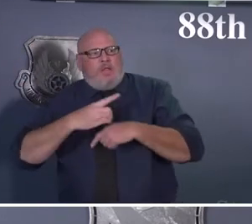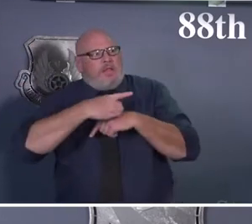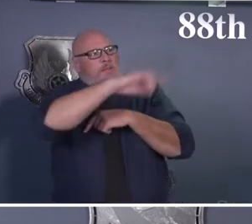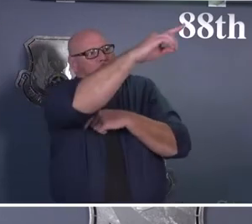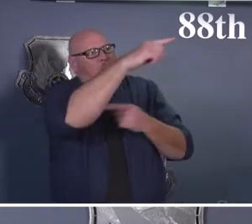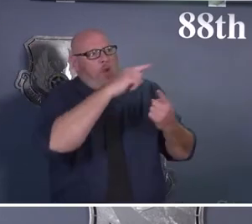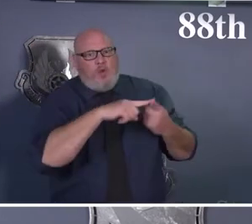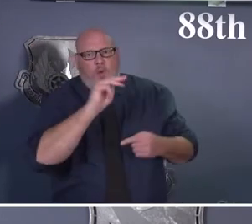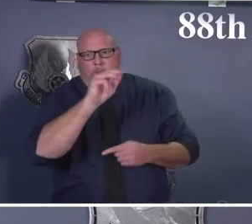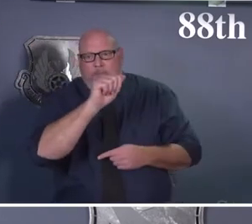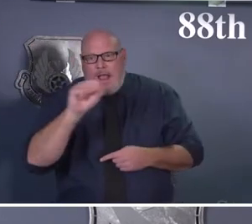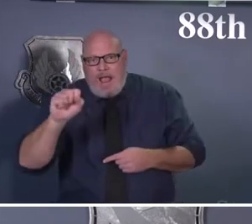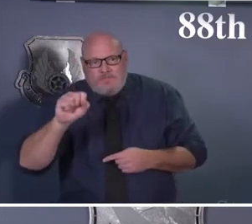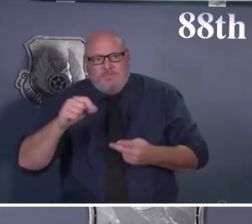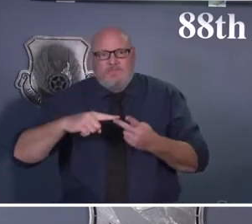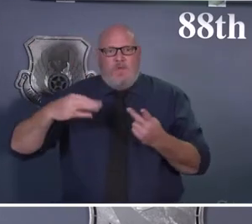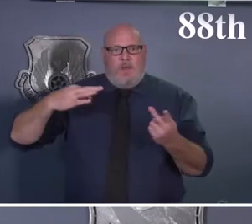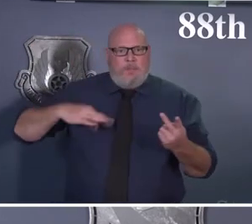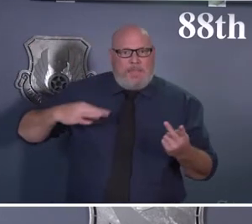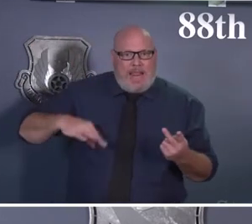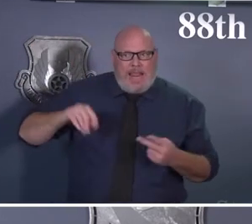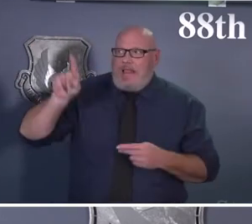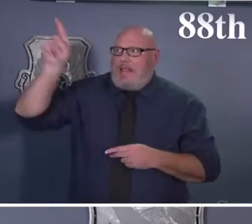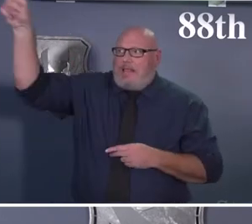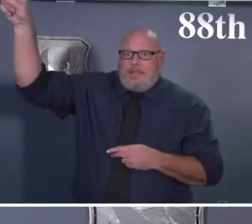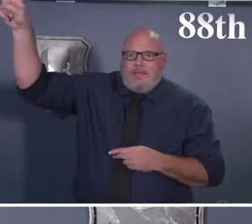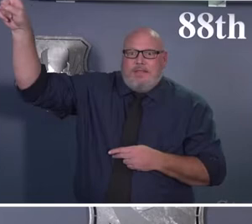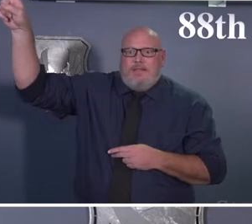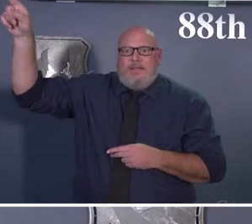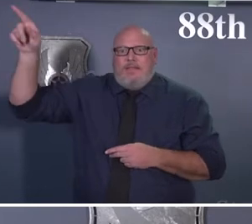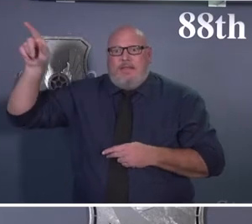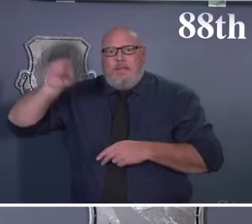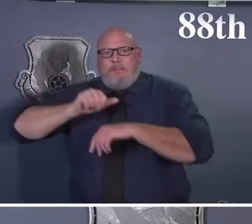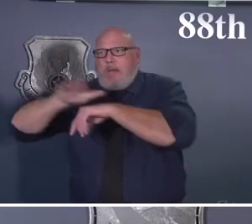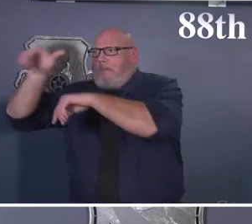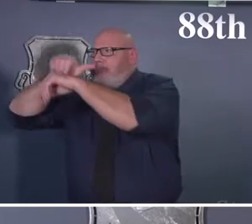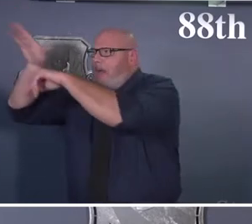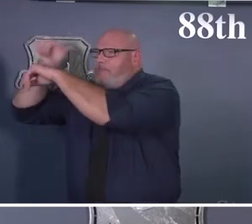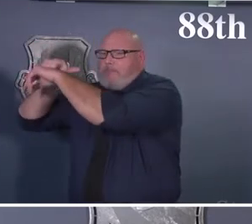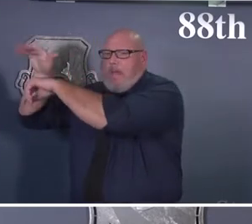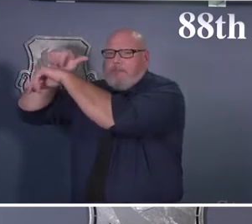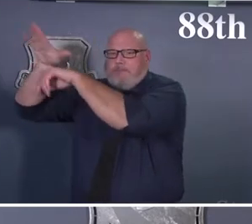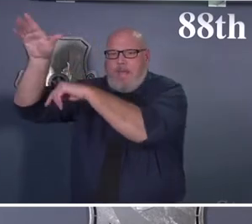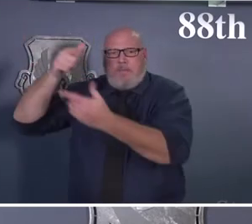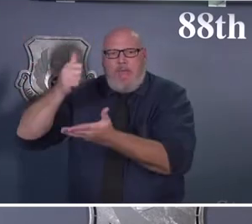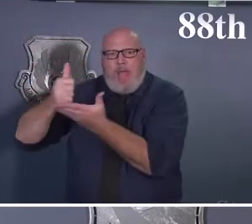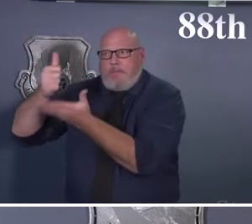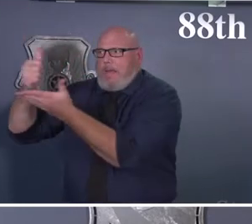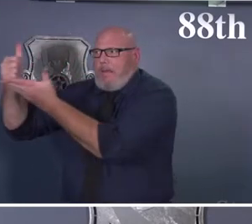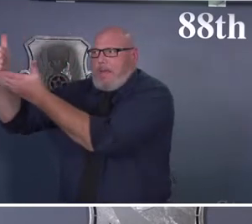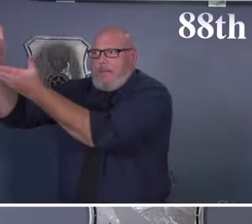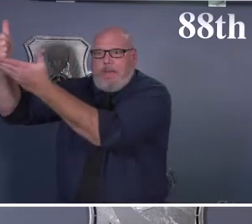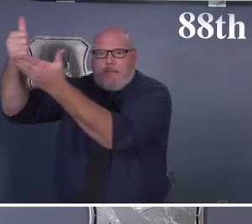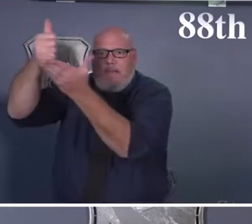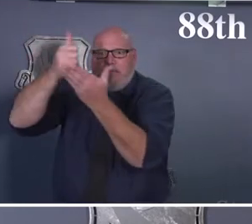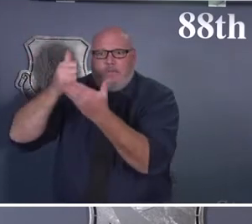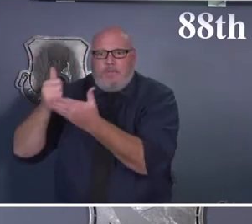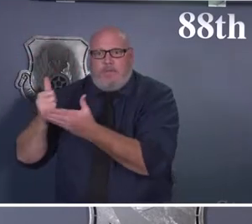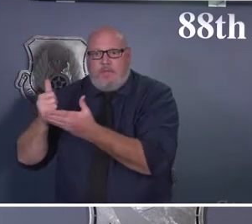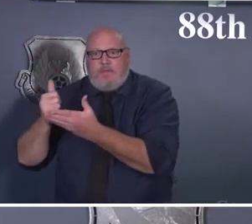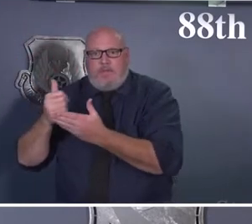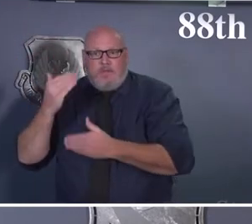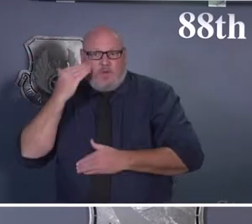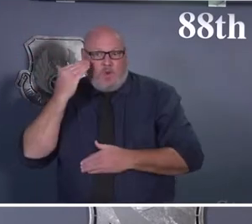support medical systems in our community that are struggling. And so FEMA has come upon us to call upon our support.